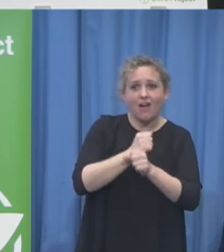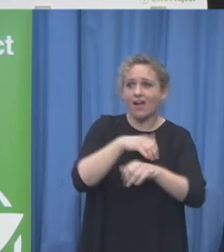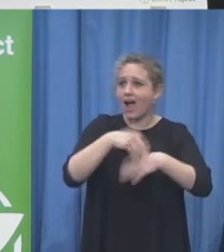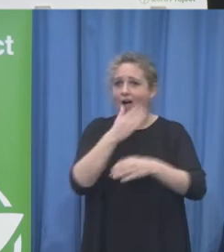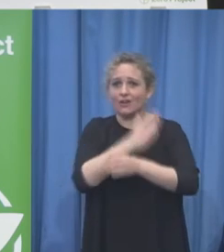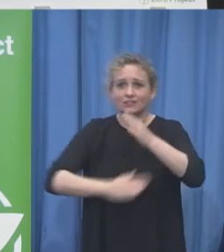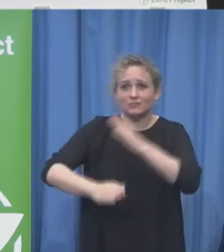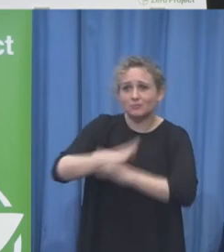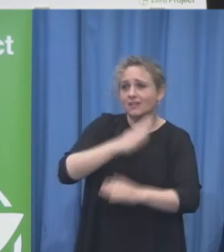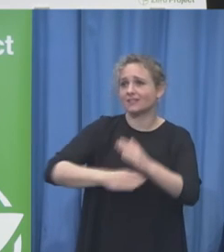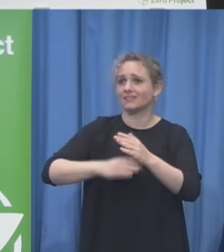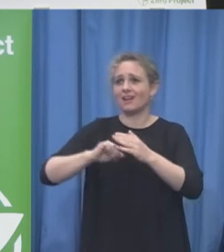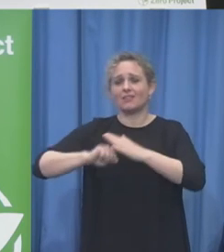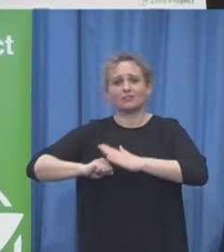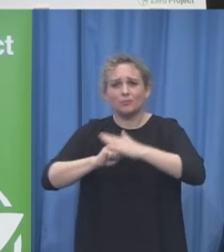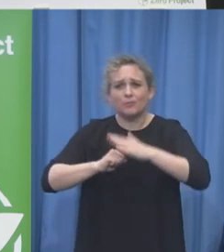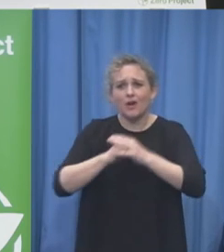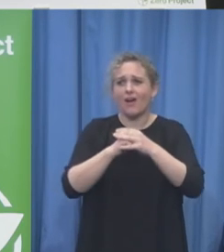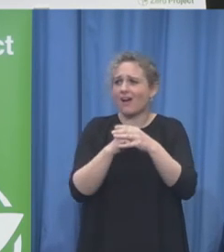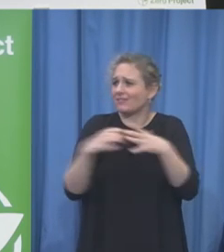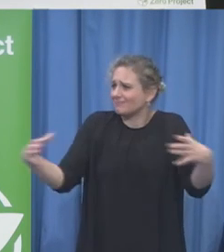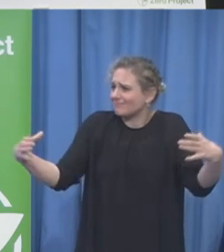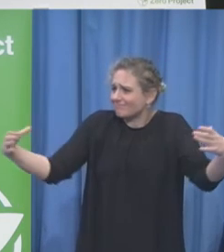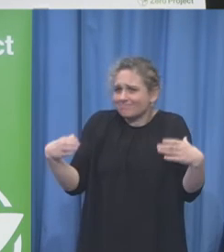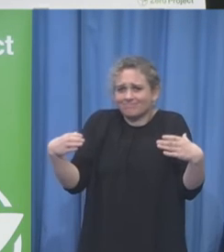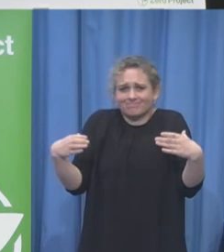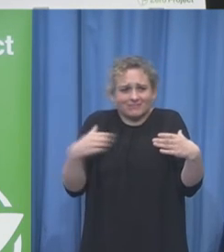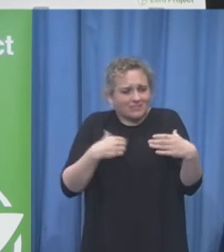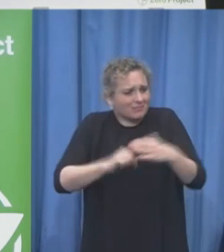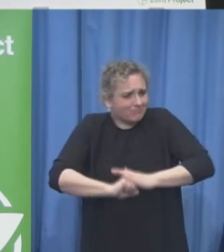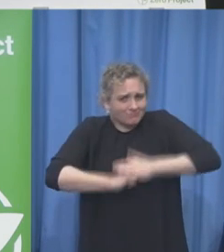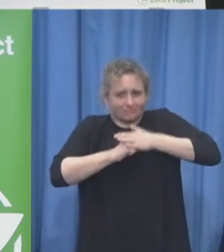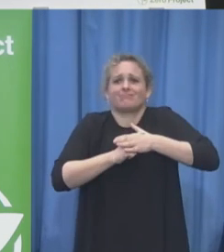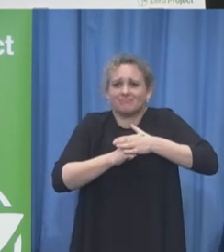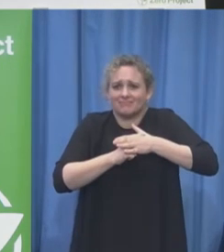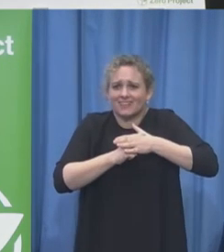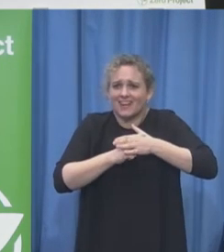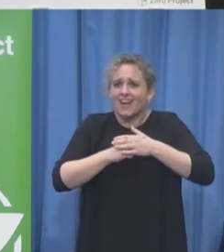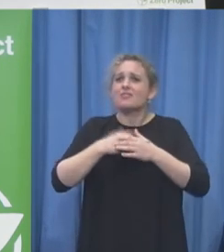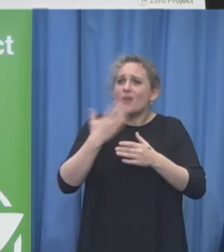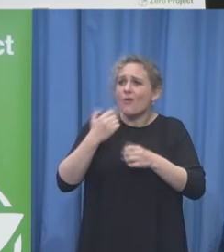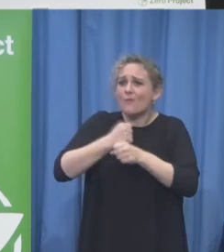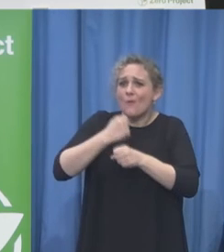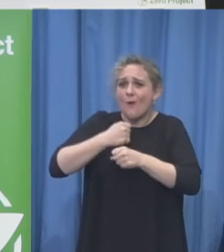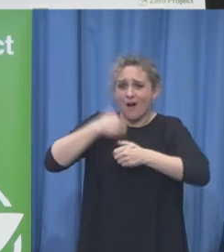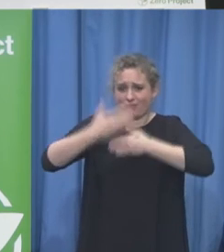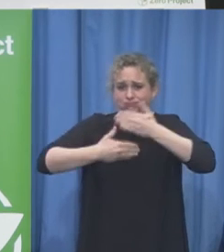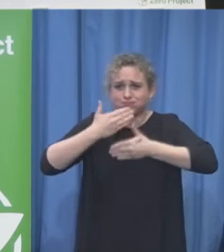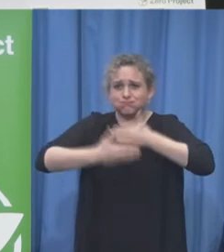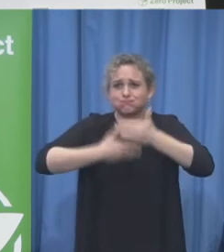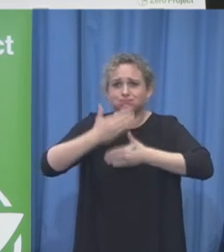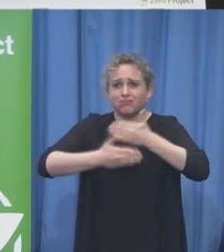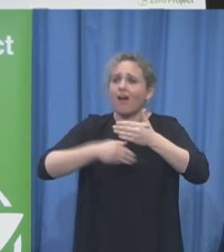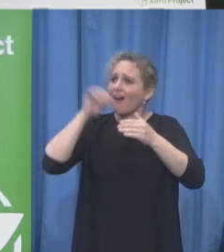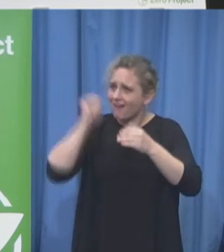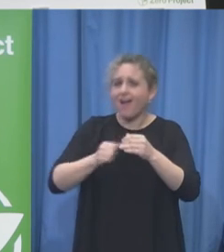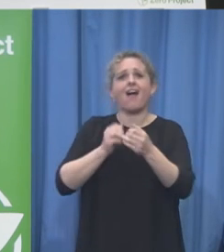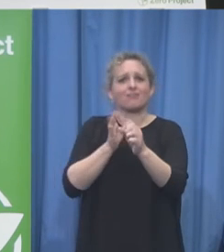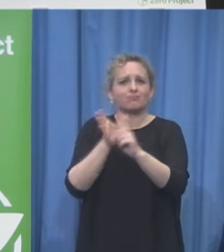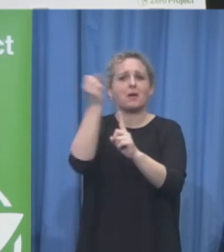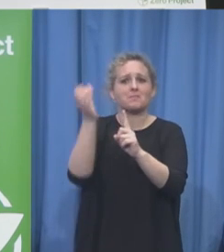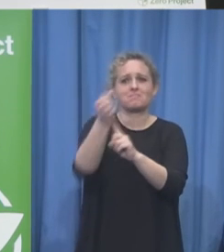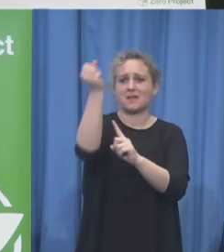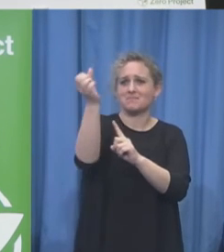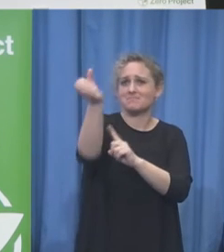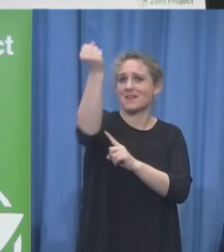us just together we can come to our stage where we say we can